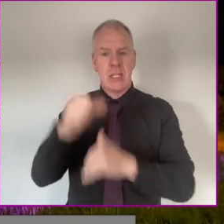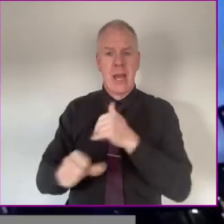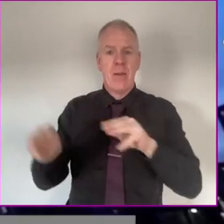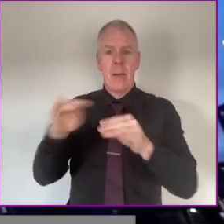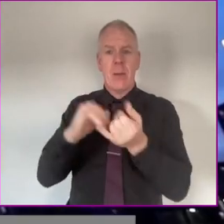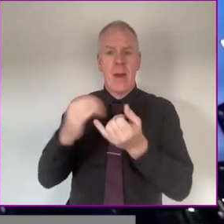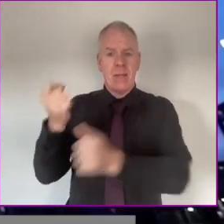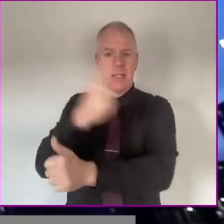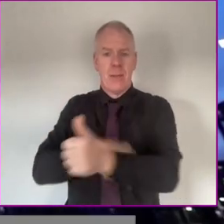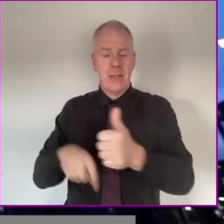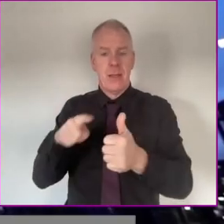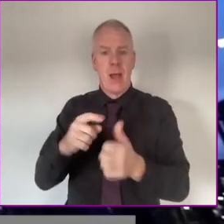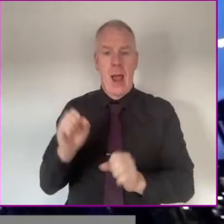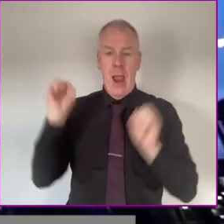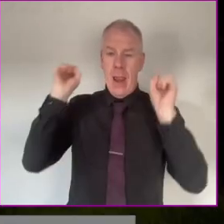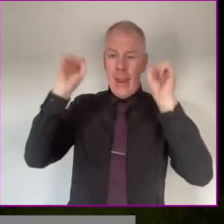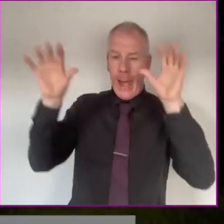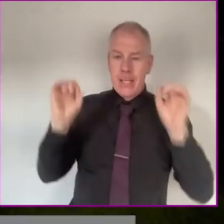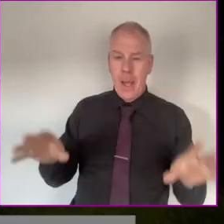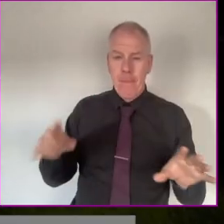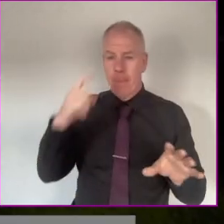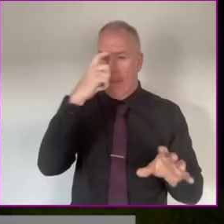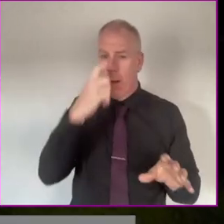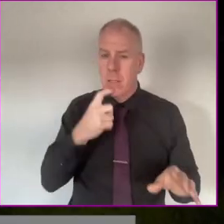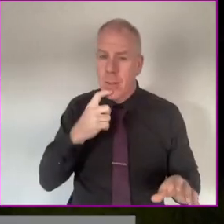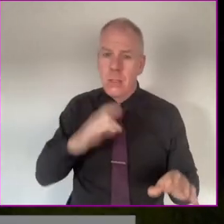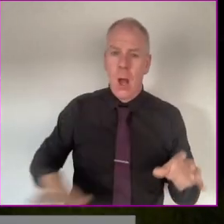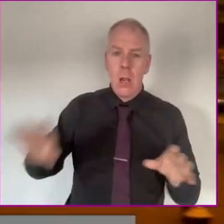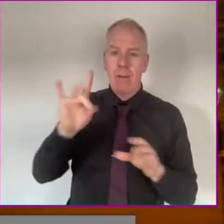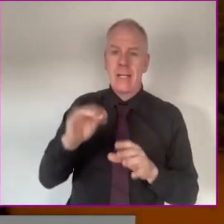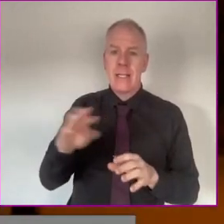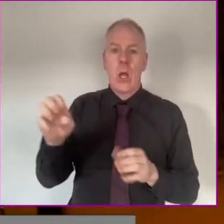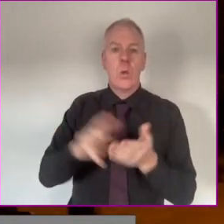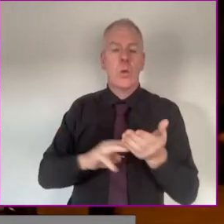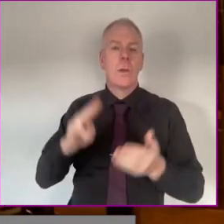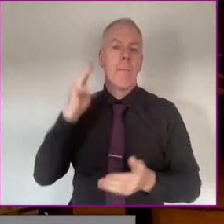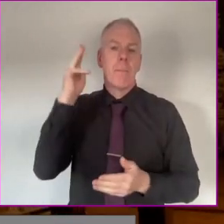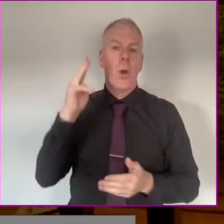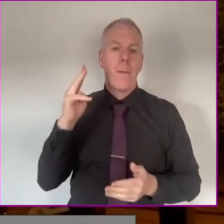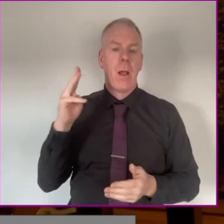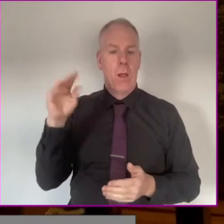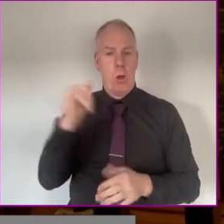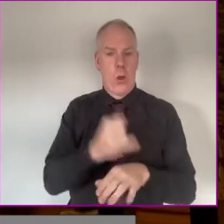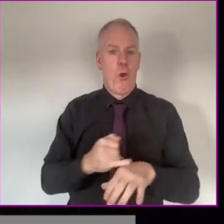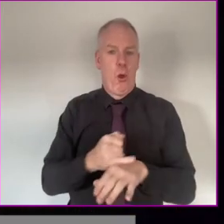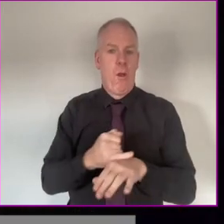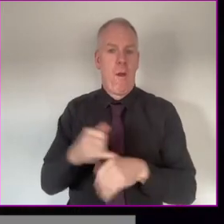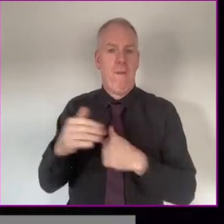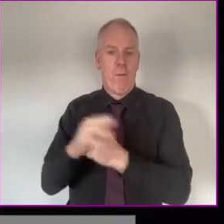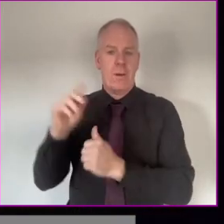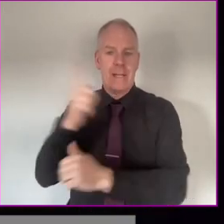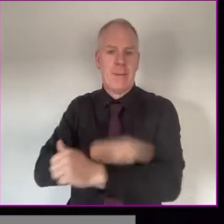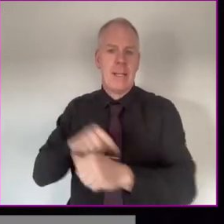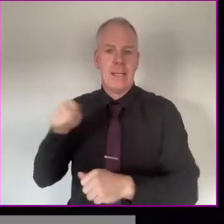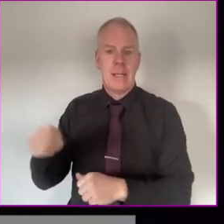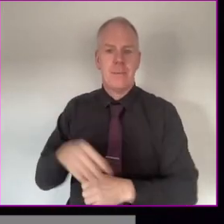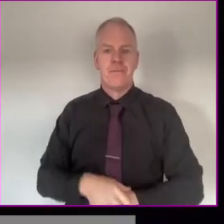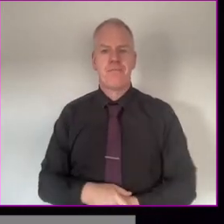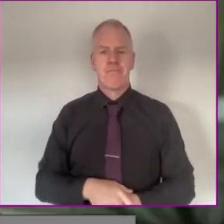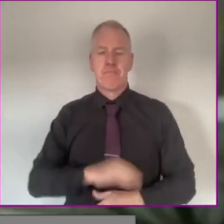Day of Persons with Disabilities, where we light up prominent landmarks around Kildare and Purple, the adopted colour of disability.